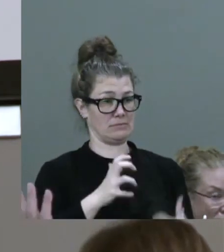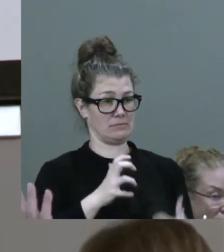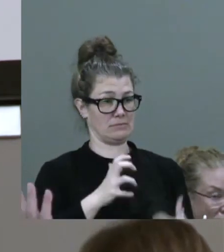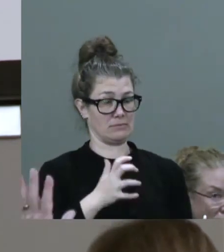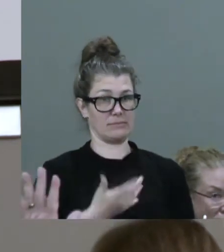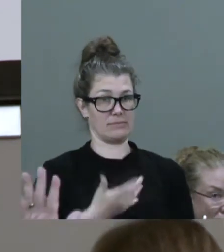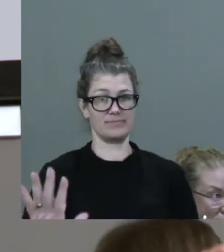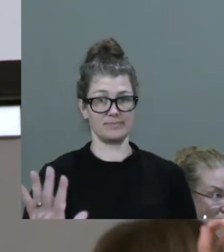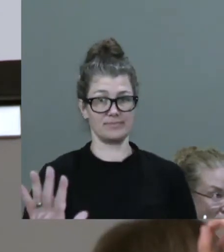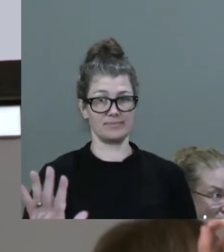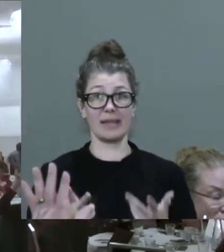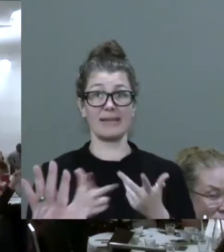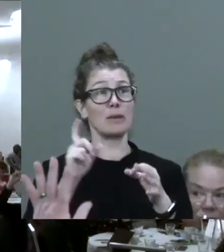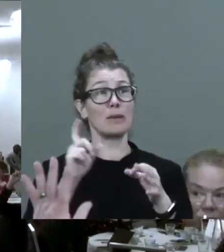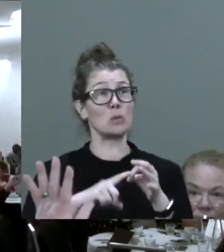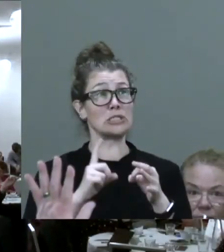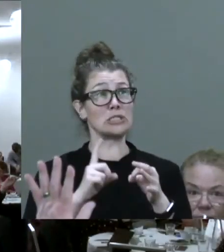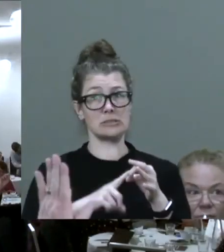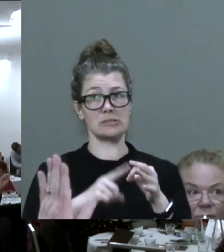Another question?